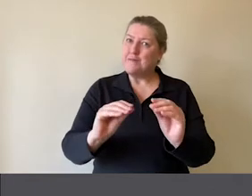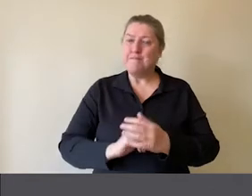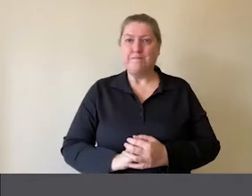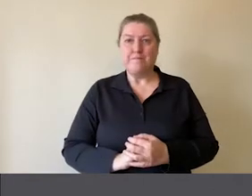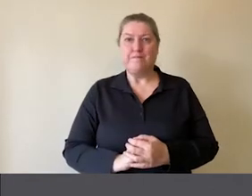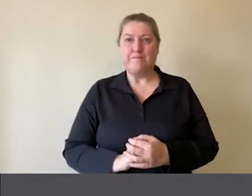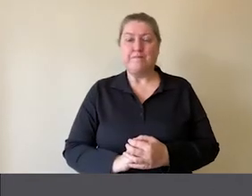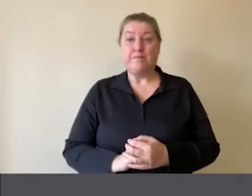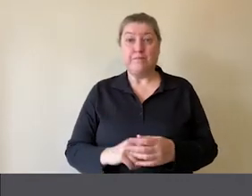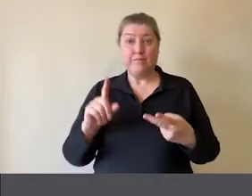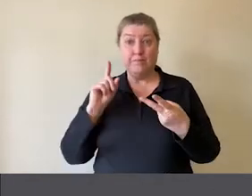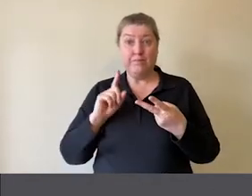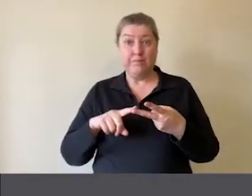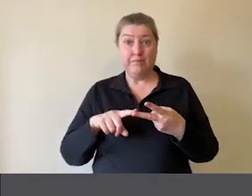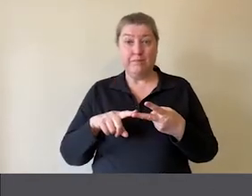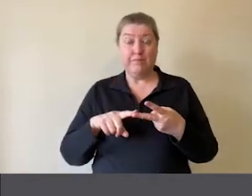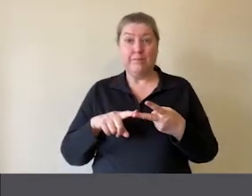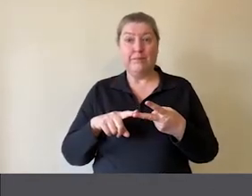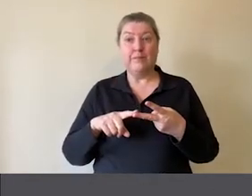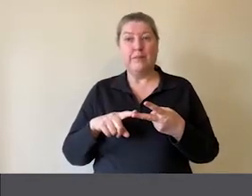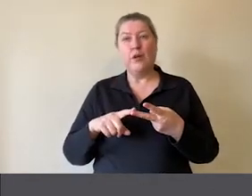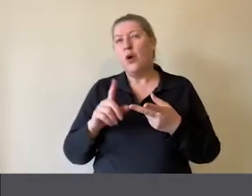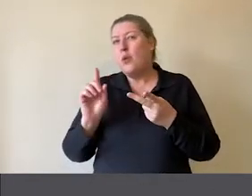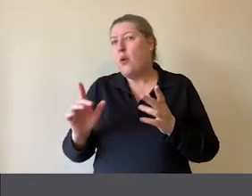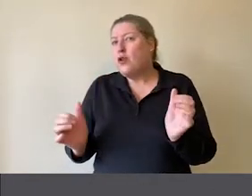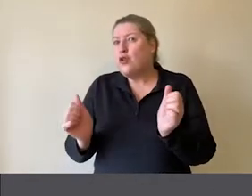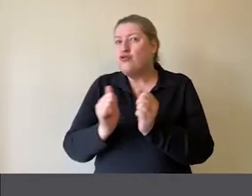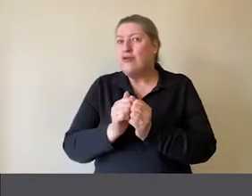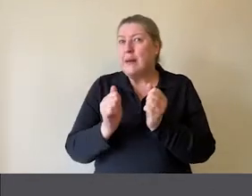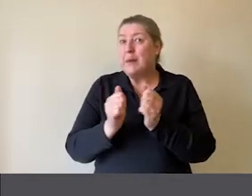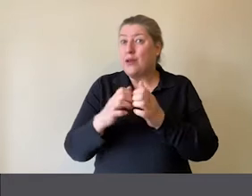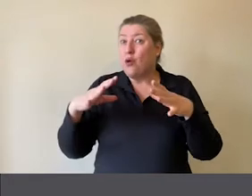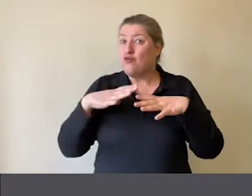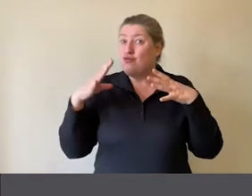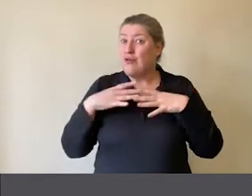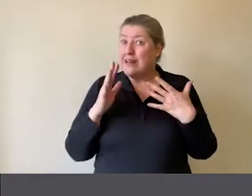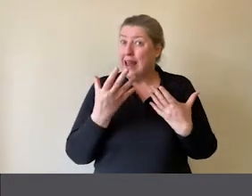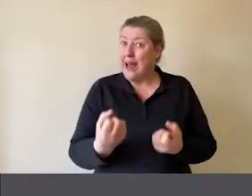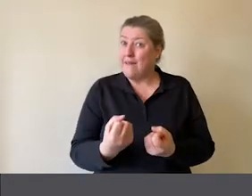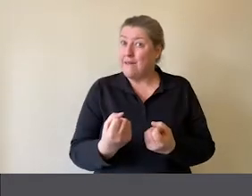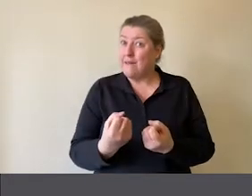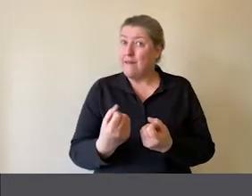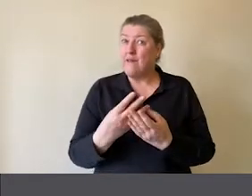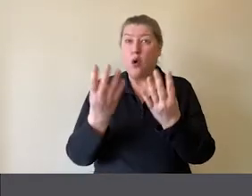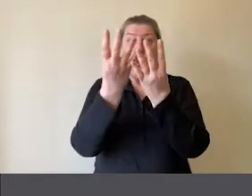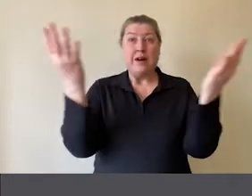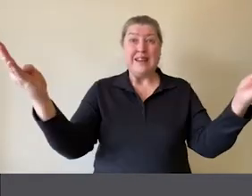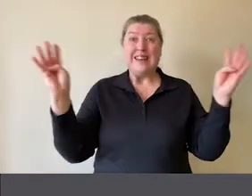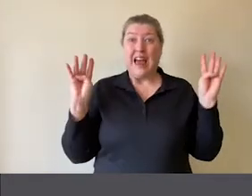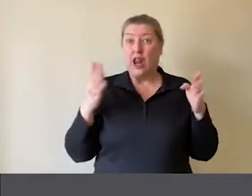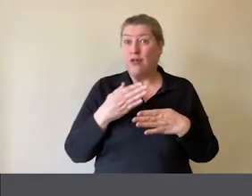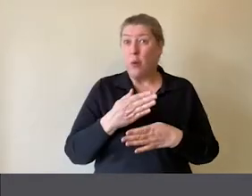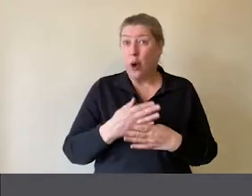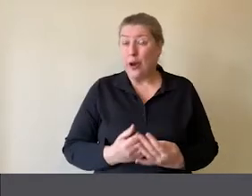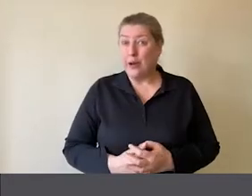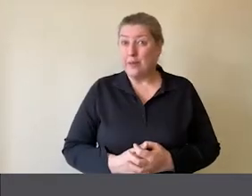The other thing to look at is what agreements you might already have in place with regard to gallery work. Now in